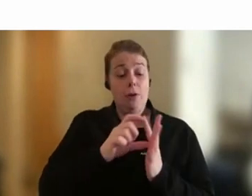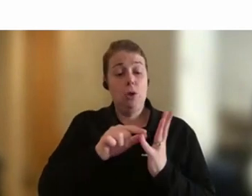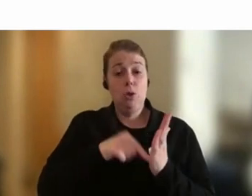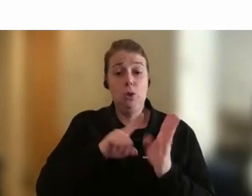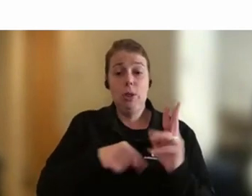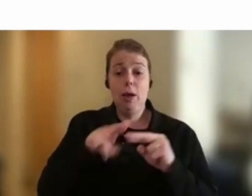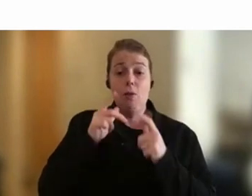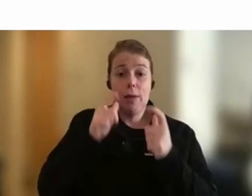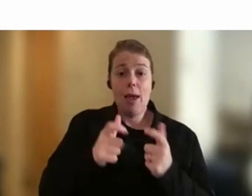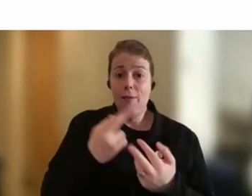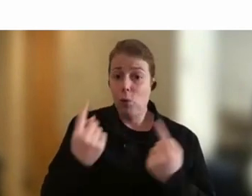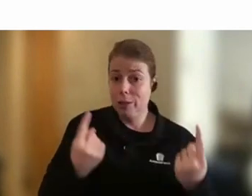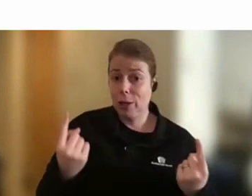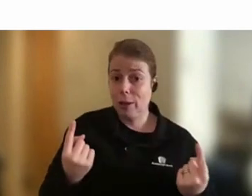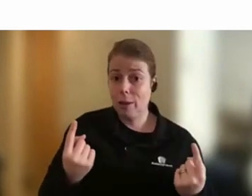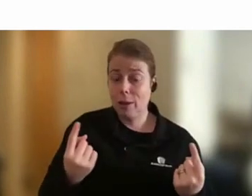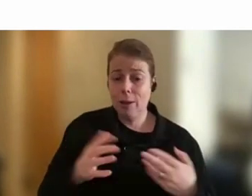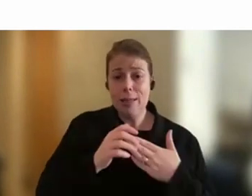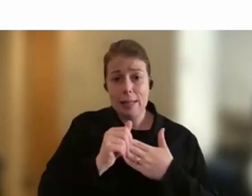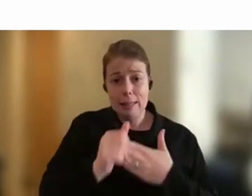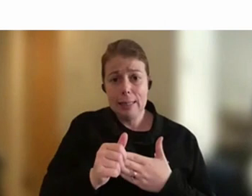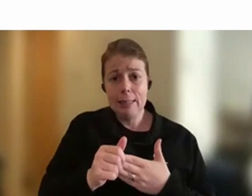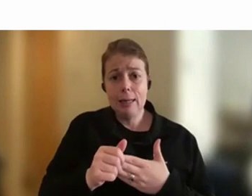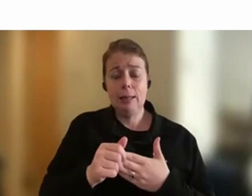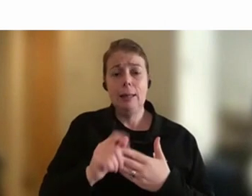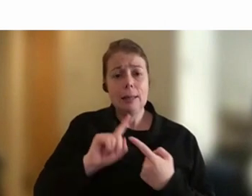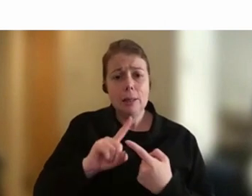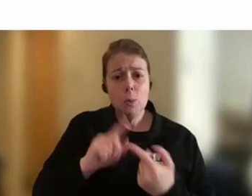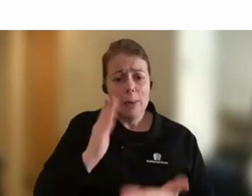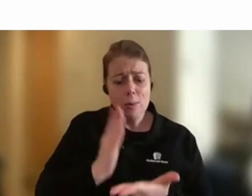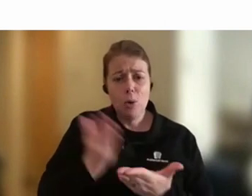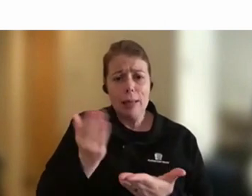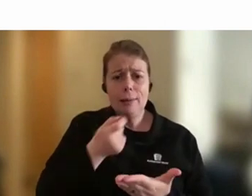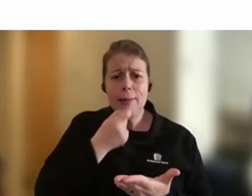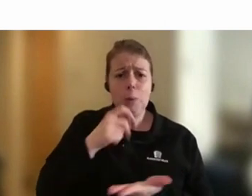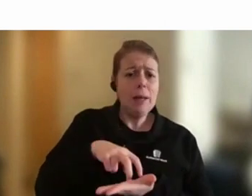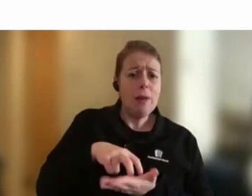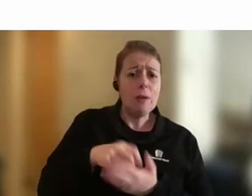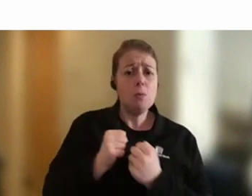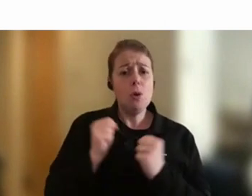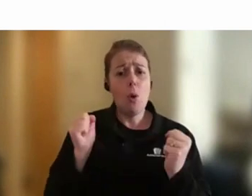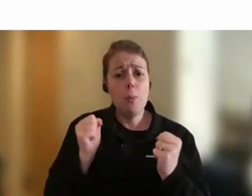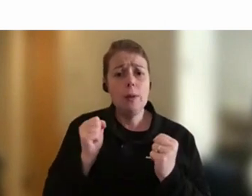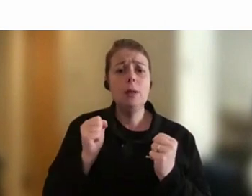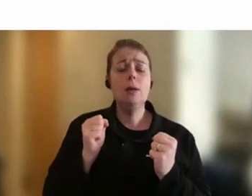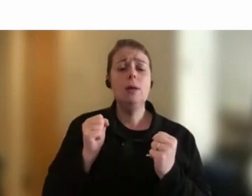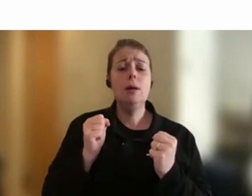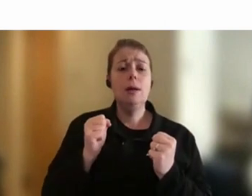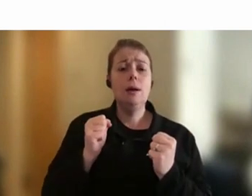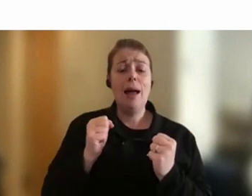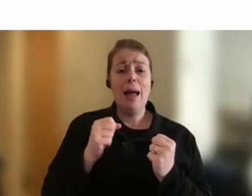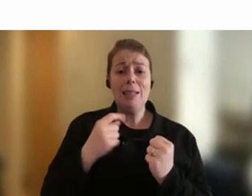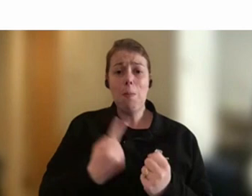it's about that ability as a leader, stay authentic, be a little bit vulnerable. And it is okay occasionally to personalise things and just say, I'm having a bad day.